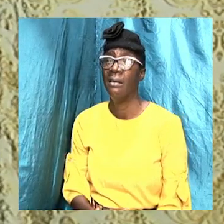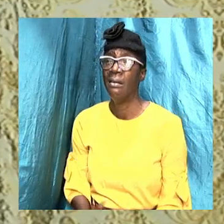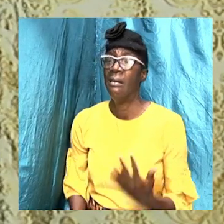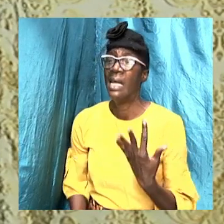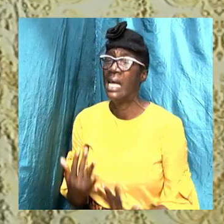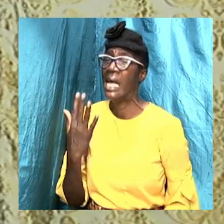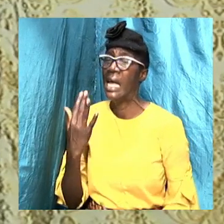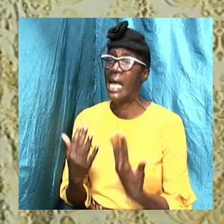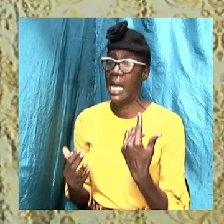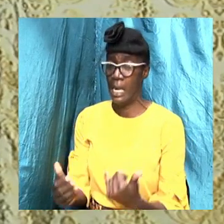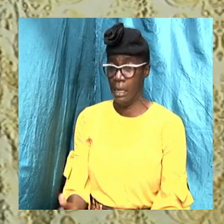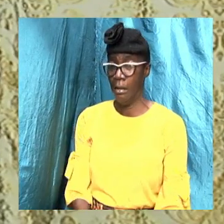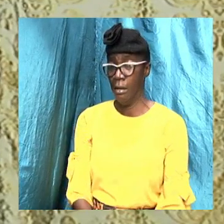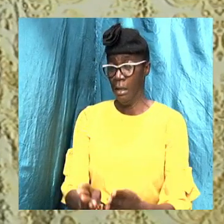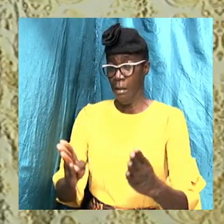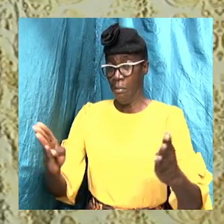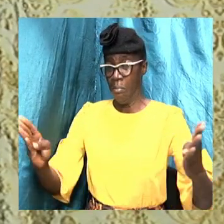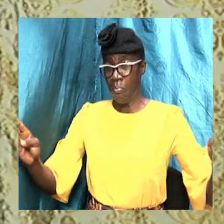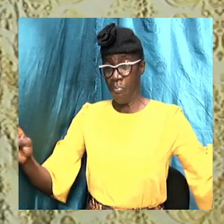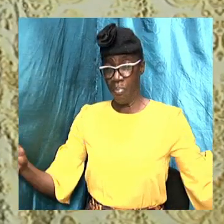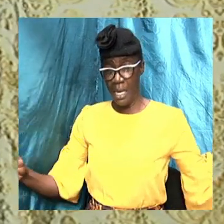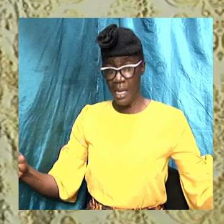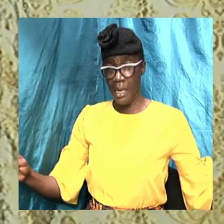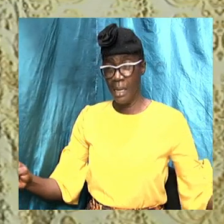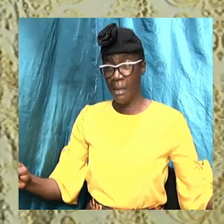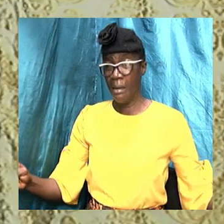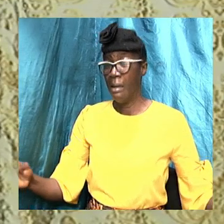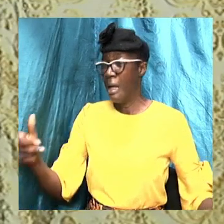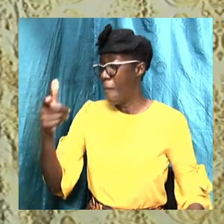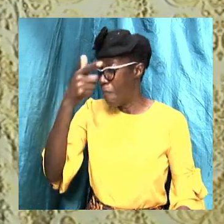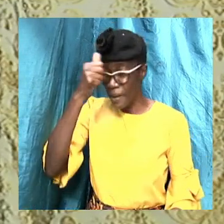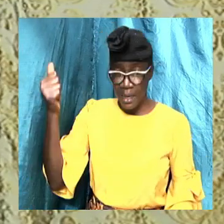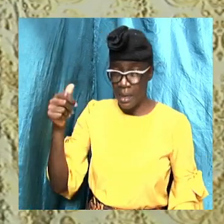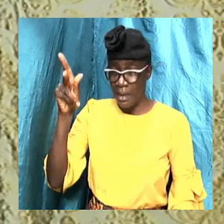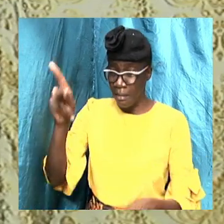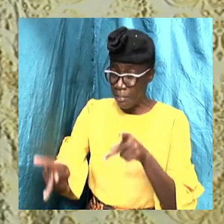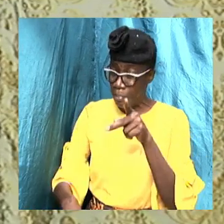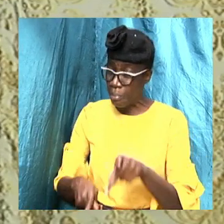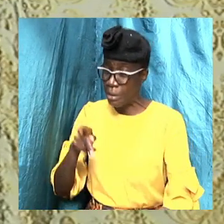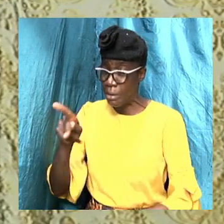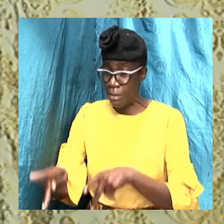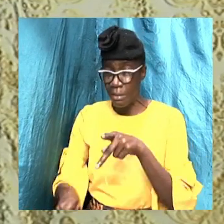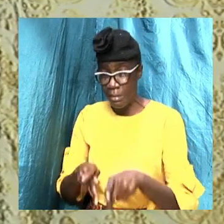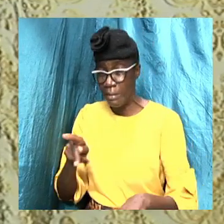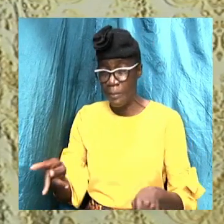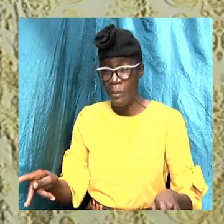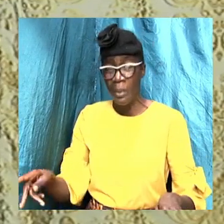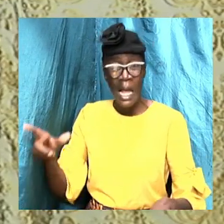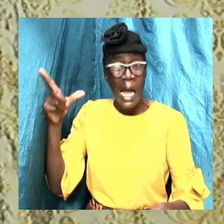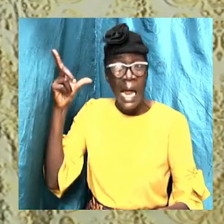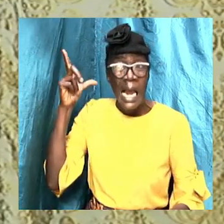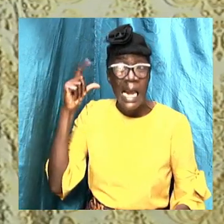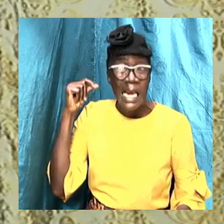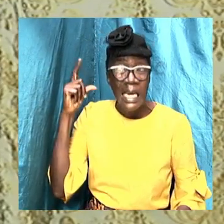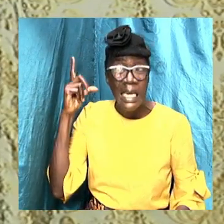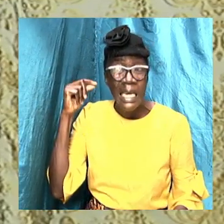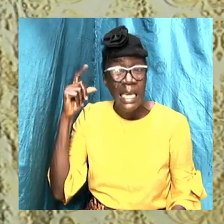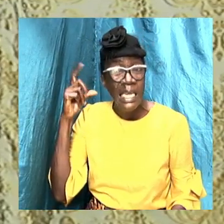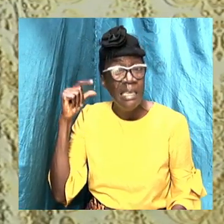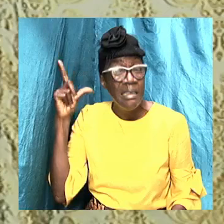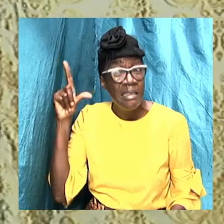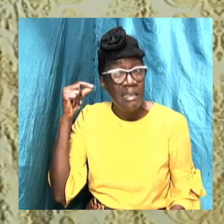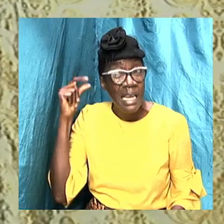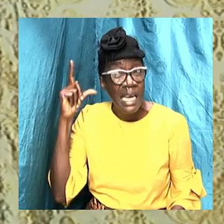has enlarged in ourselves because persons have taken heed to hearing what the false